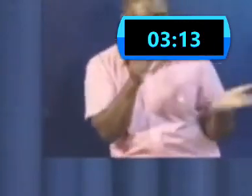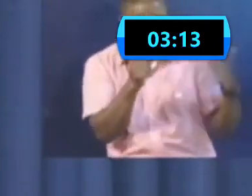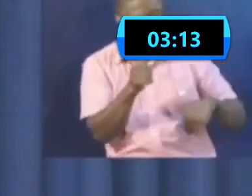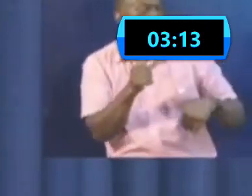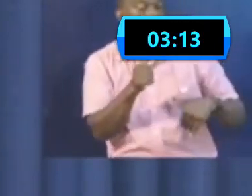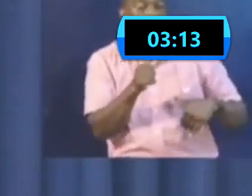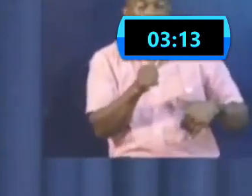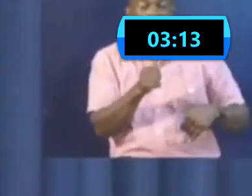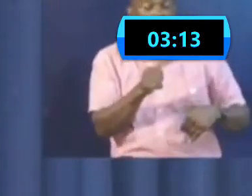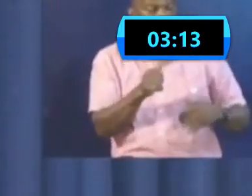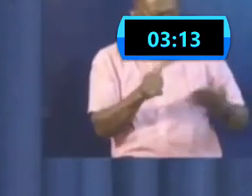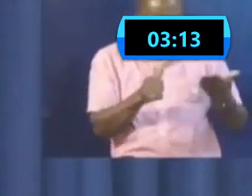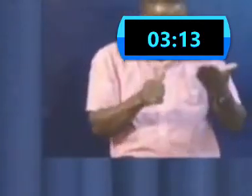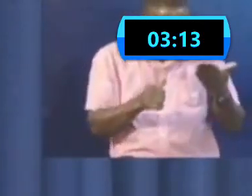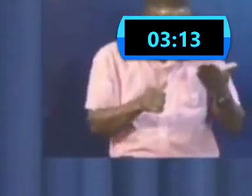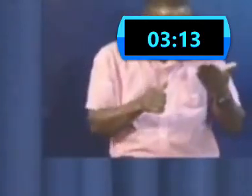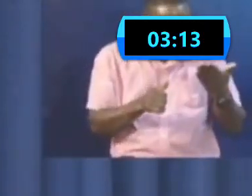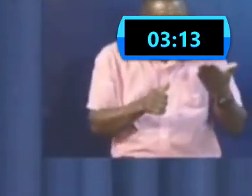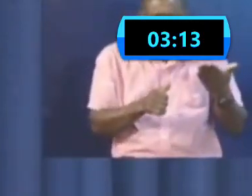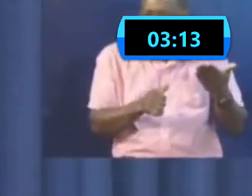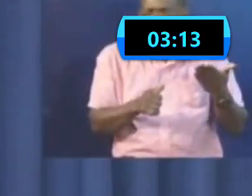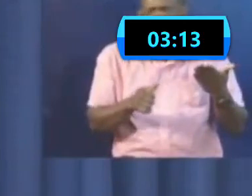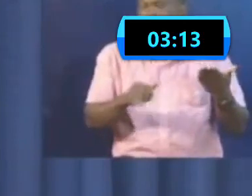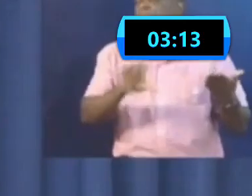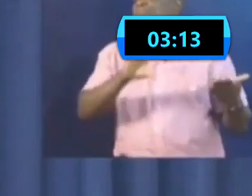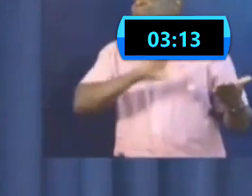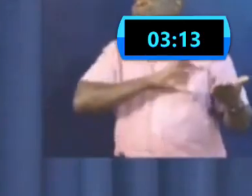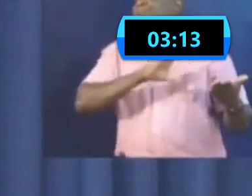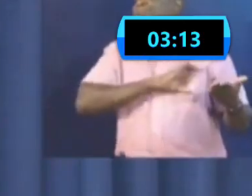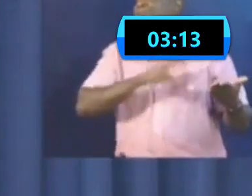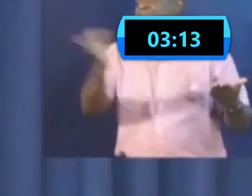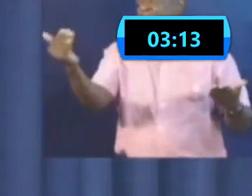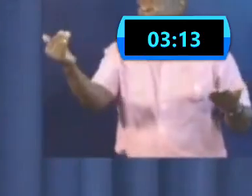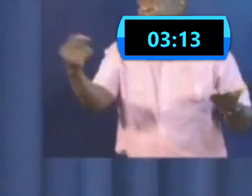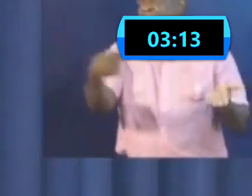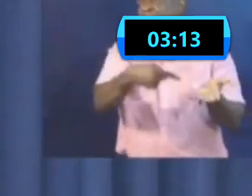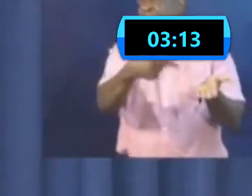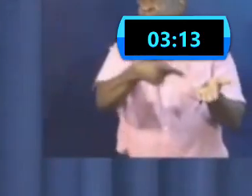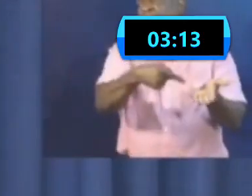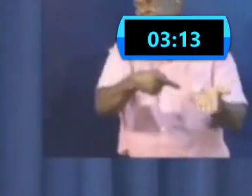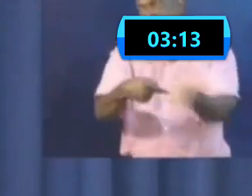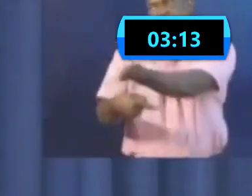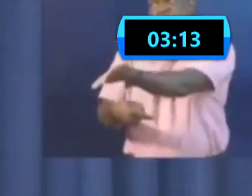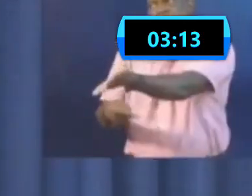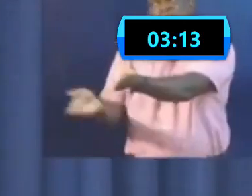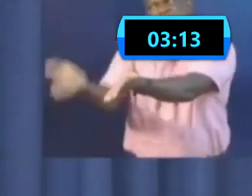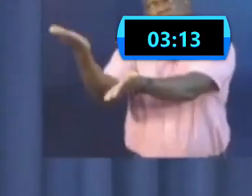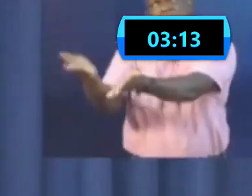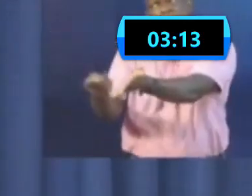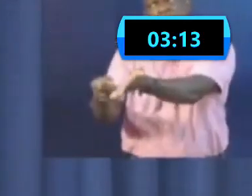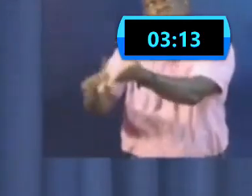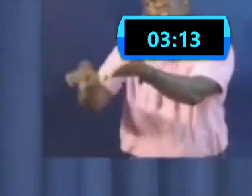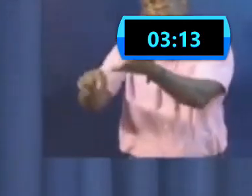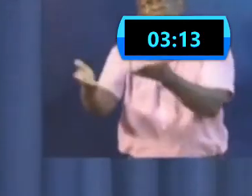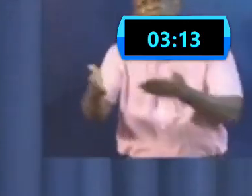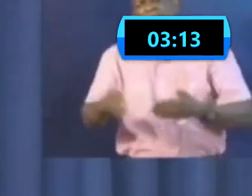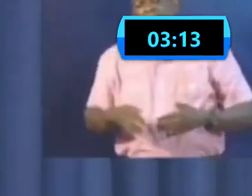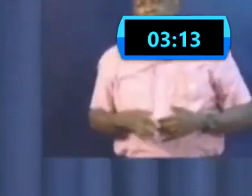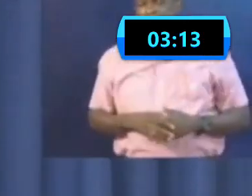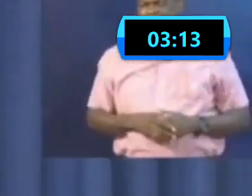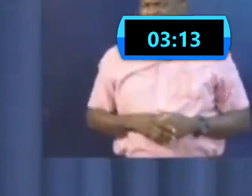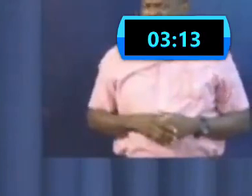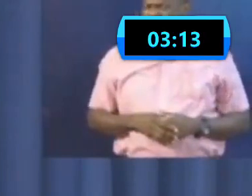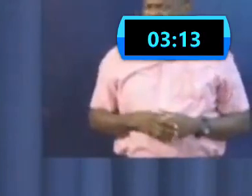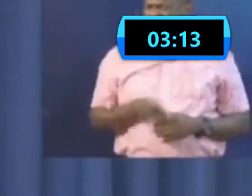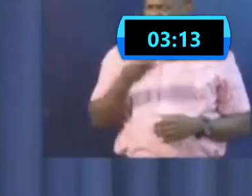everybody who was there. Because I'm just fed up of people just playing the fool when we are talking about lives and livelihood.